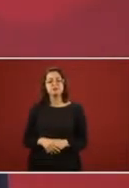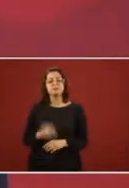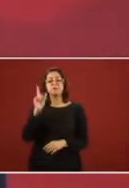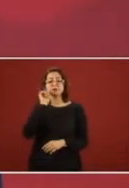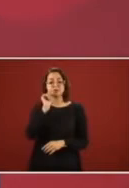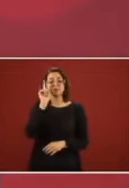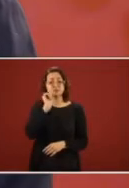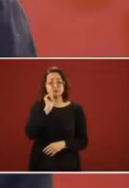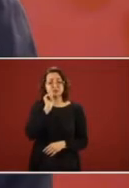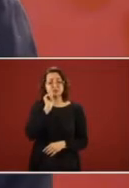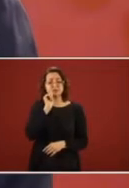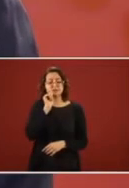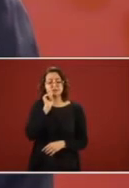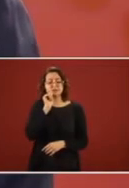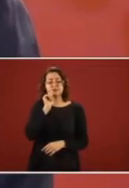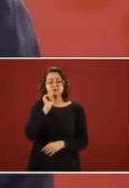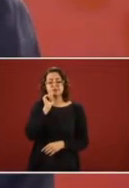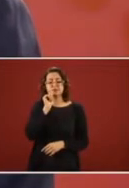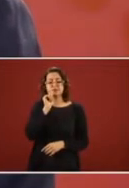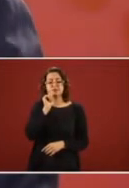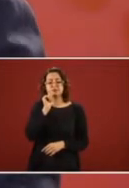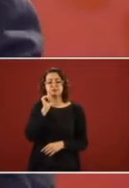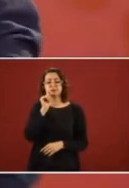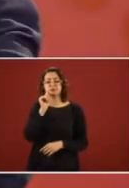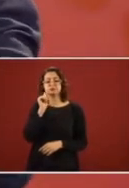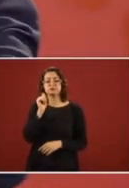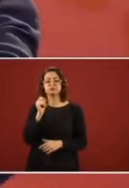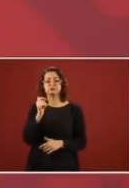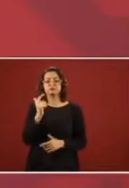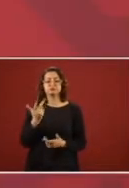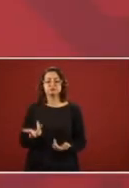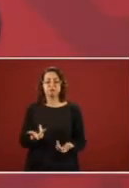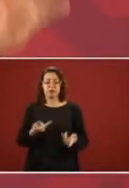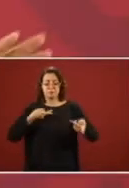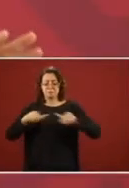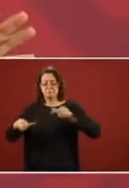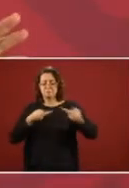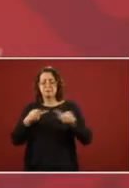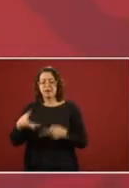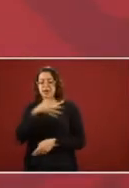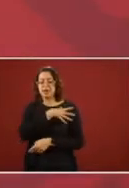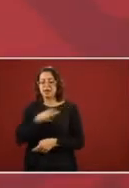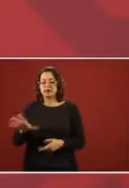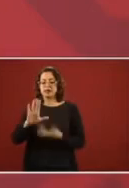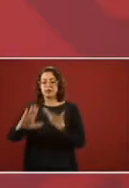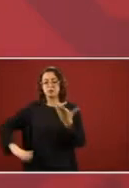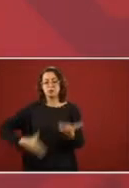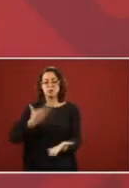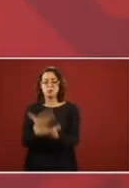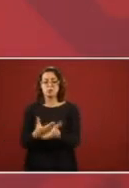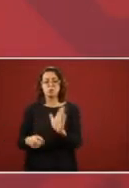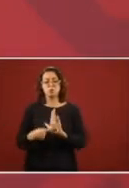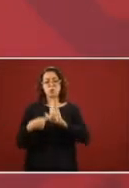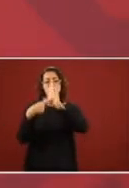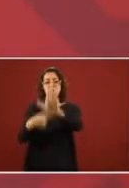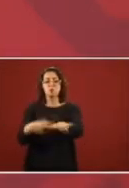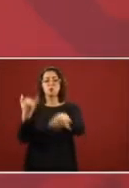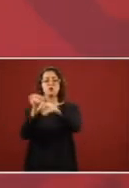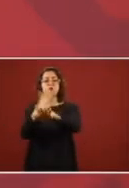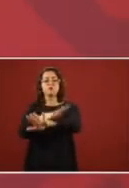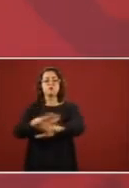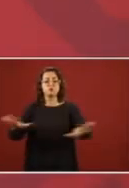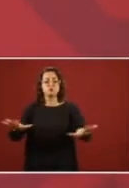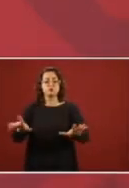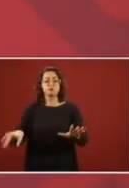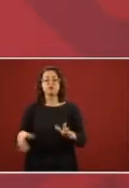But day after tomorrow, we will present the general plan